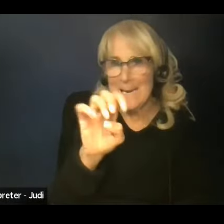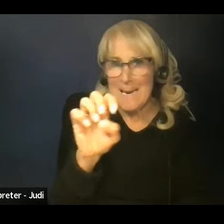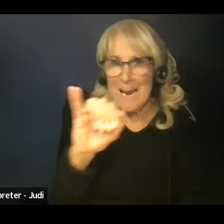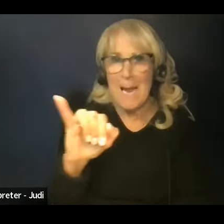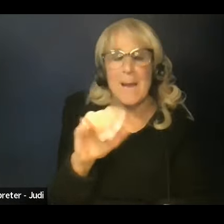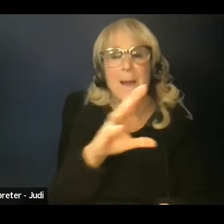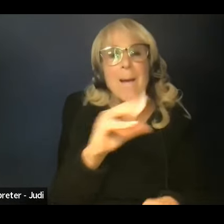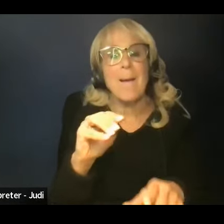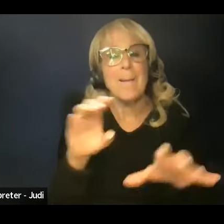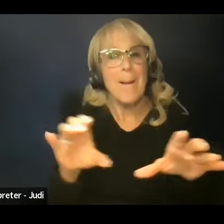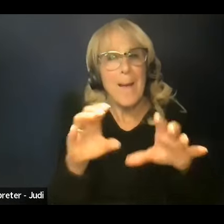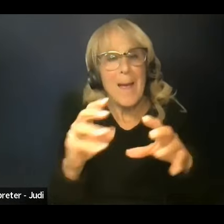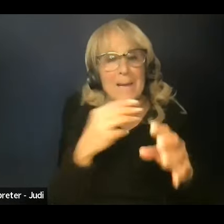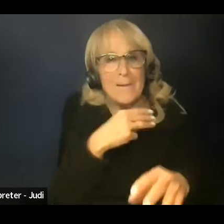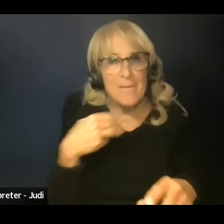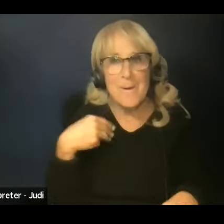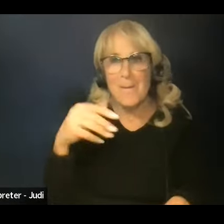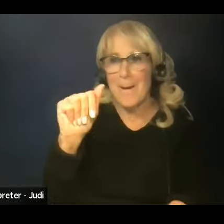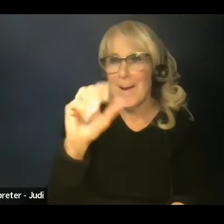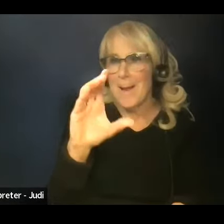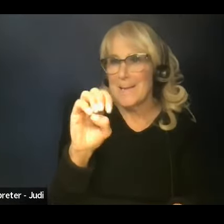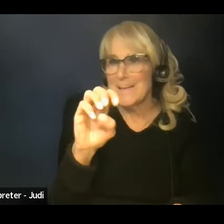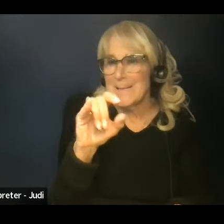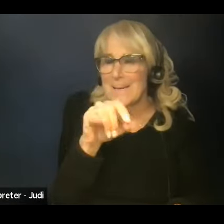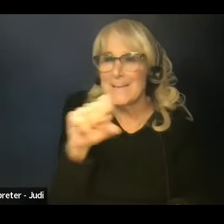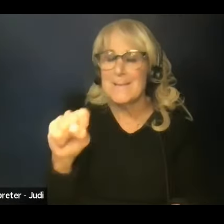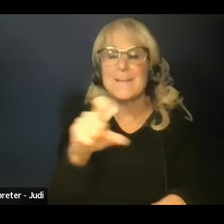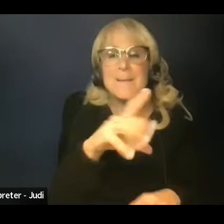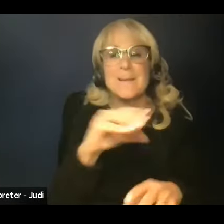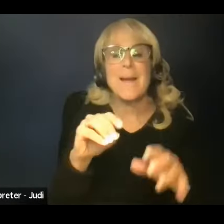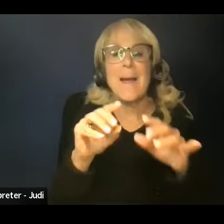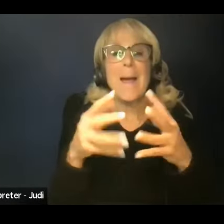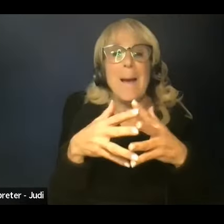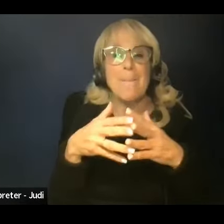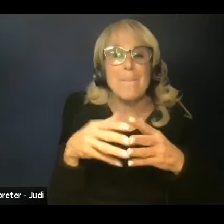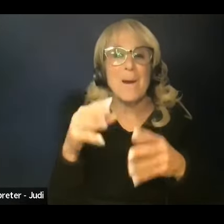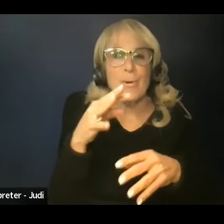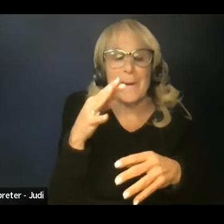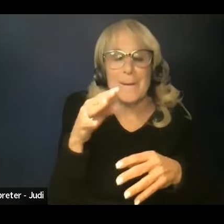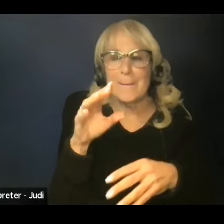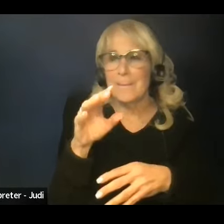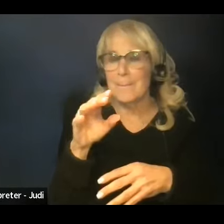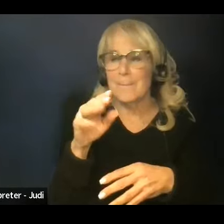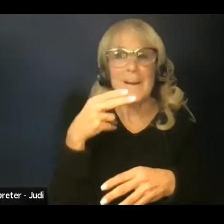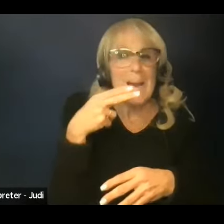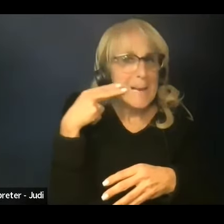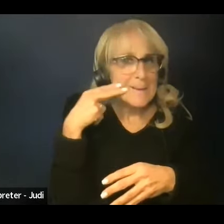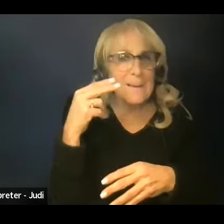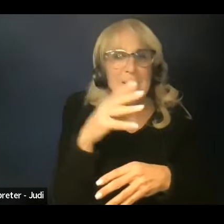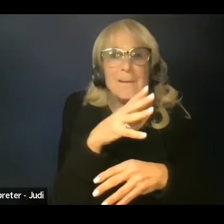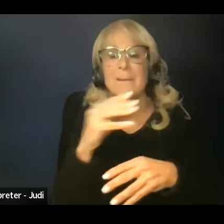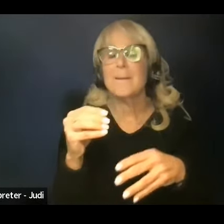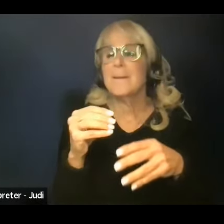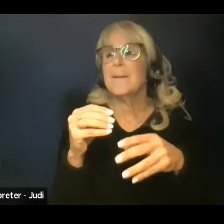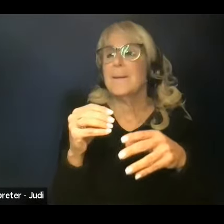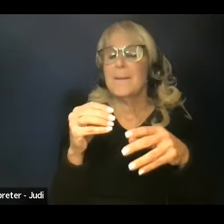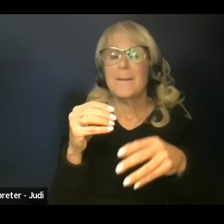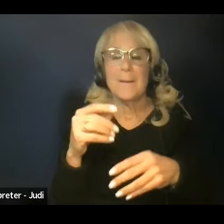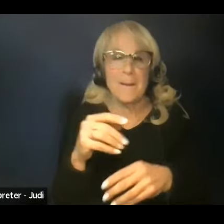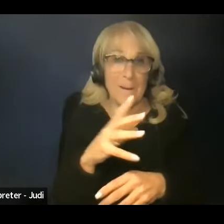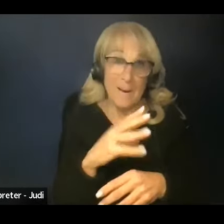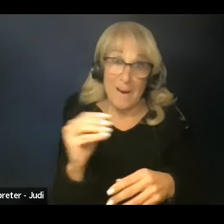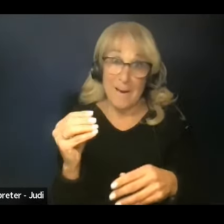ACES, American Indian Science and Engineering Society, and is a Goldwater, Udall, and Truman scholar.